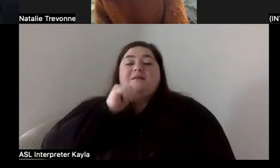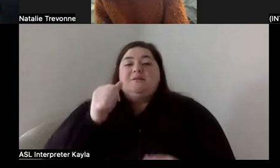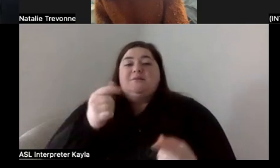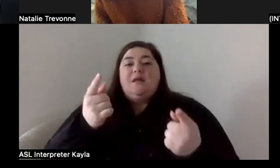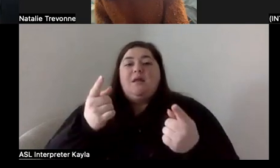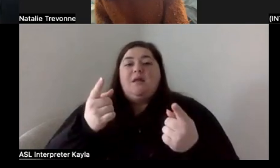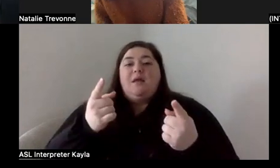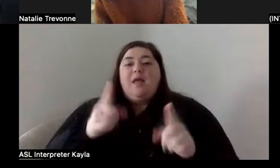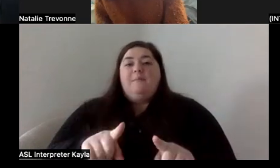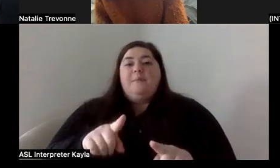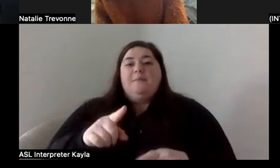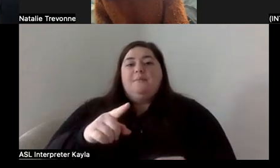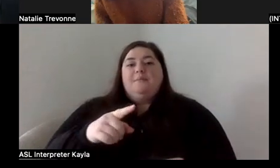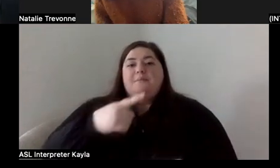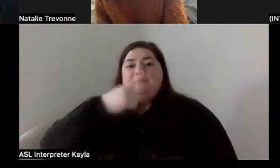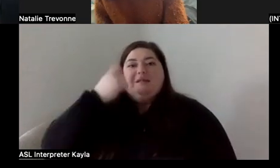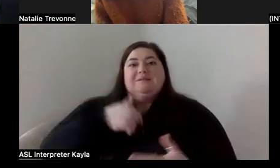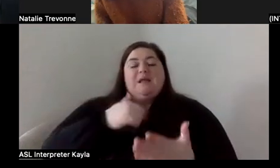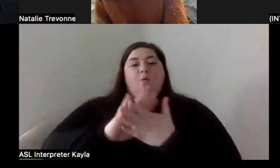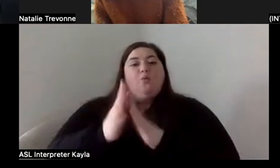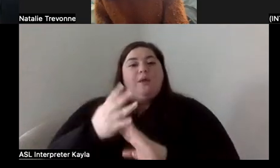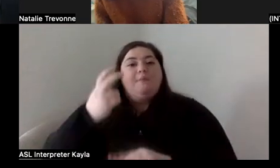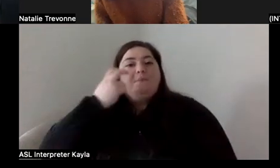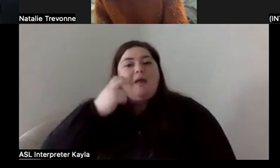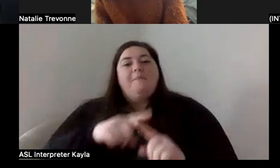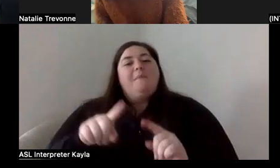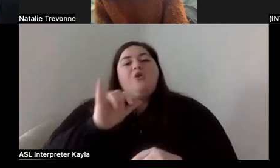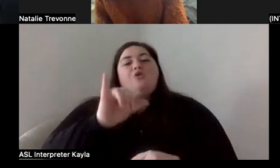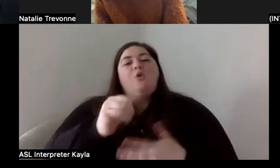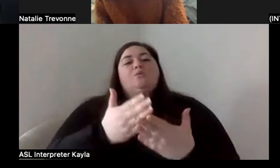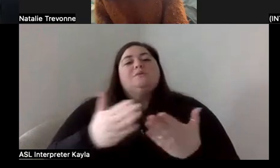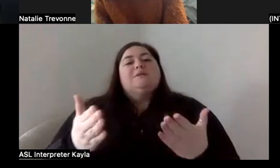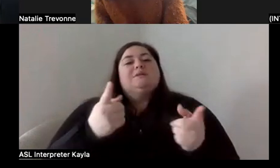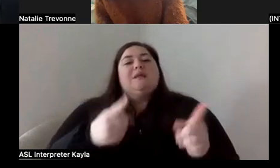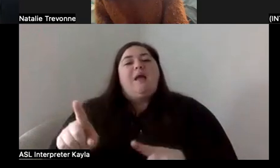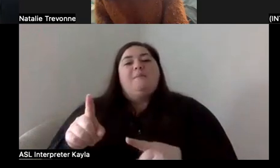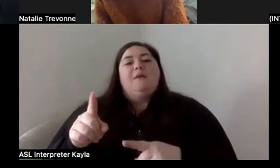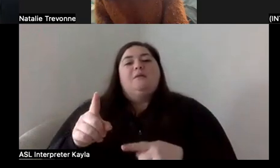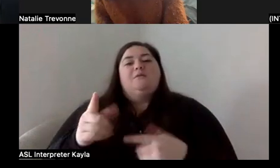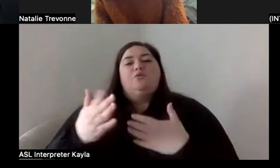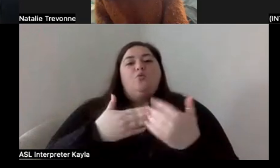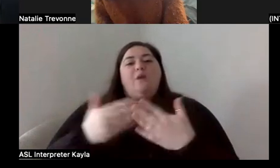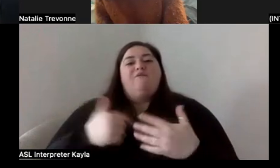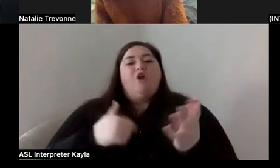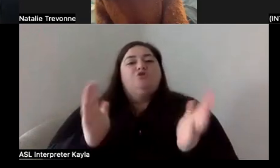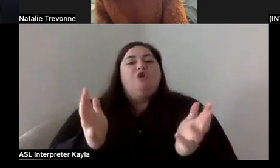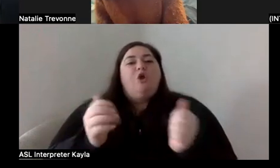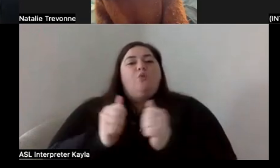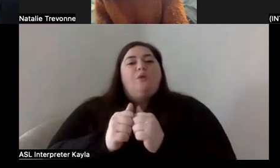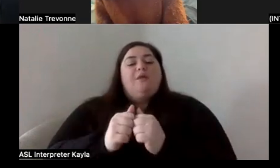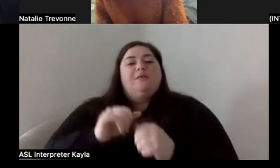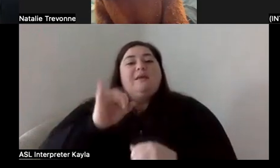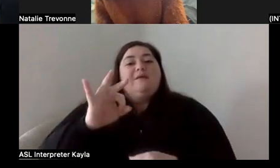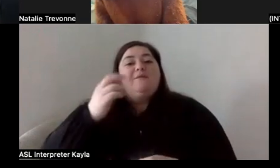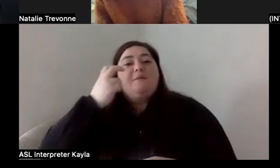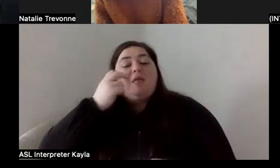you know, because I went blind. I think those things happen, you know, whoever I talk to with a, who is blind or low